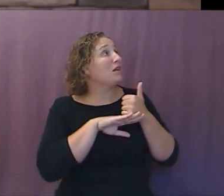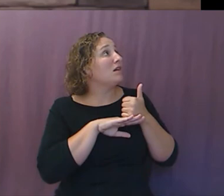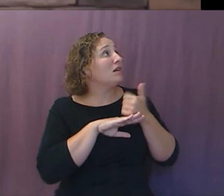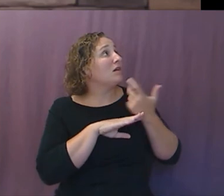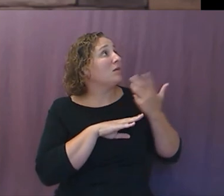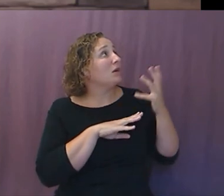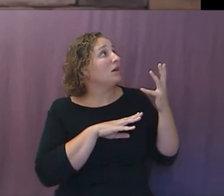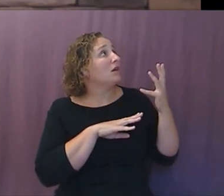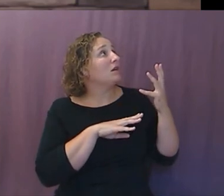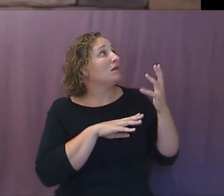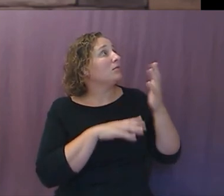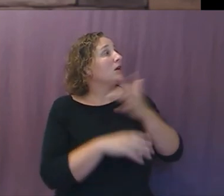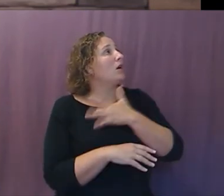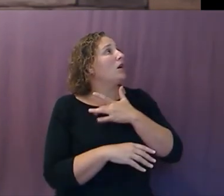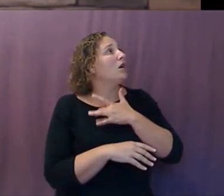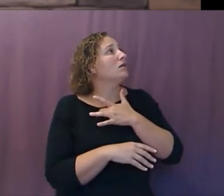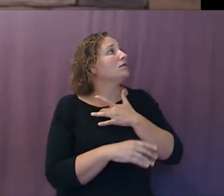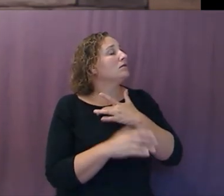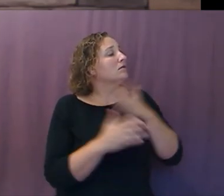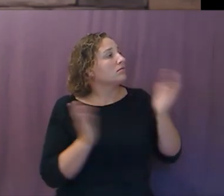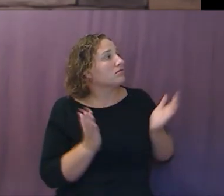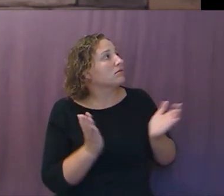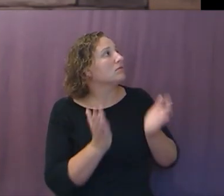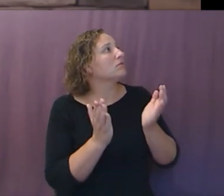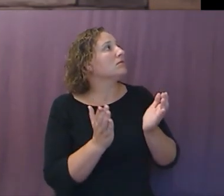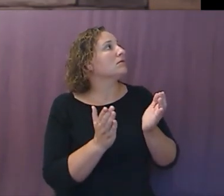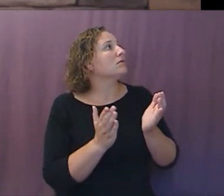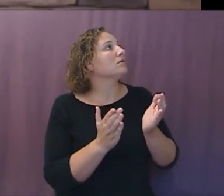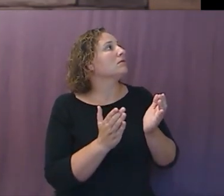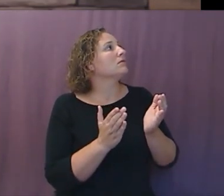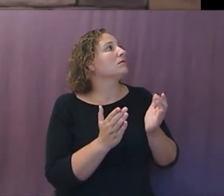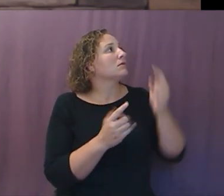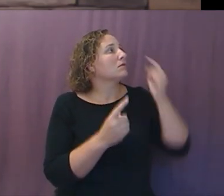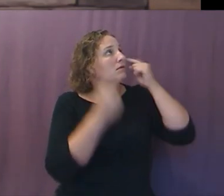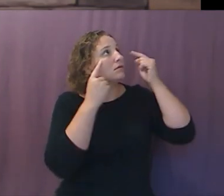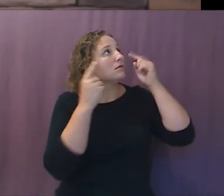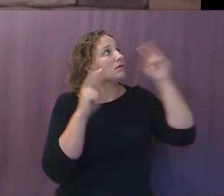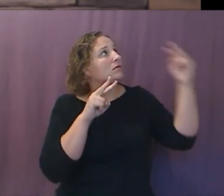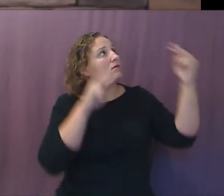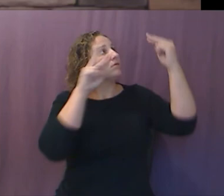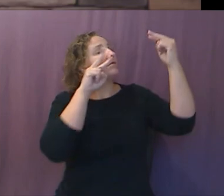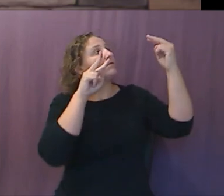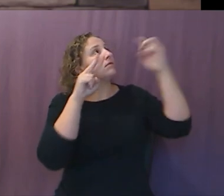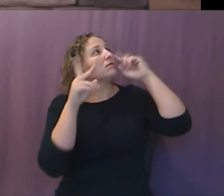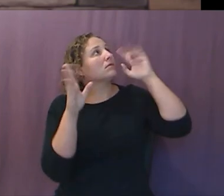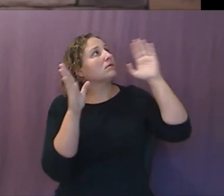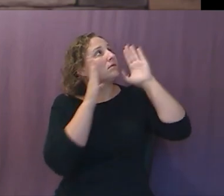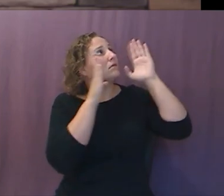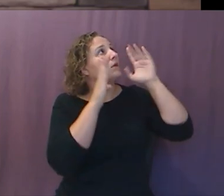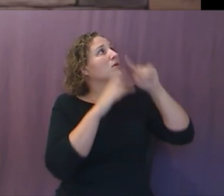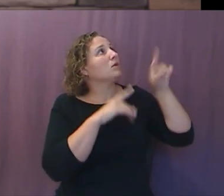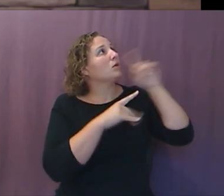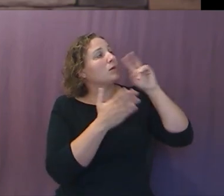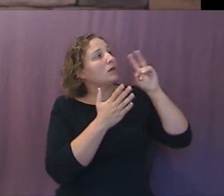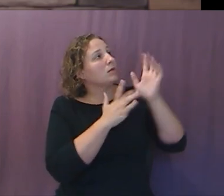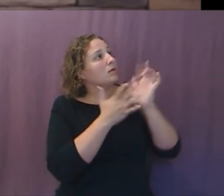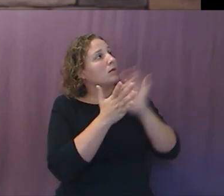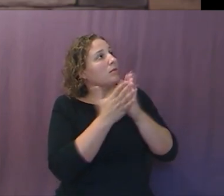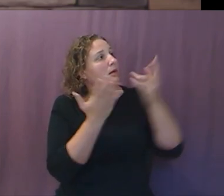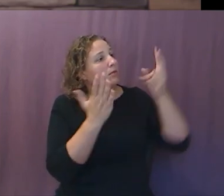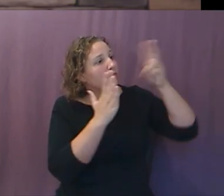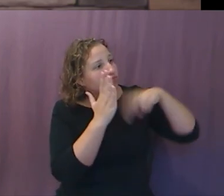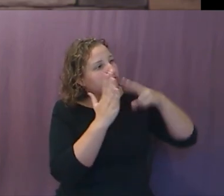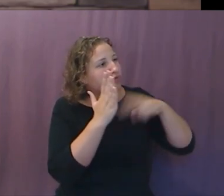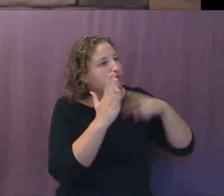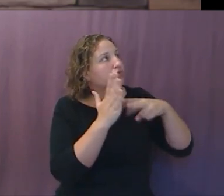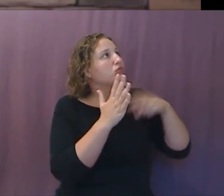May our hearts be stirred, Lord. May our eyes be on you. May we read your word, Lord, with purpose. May we spend